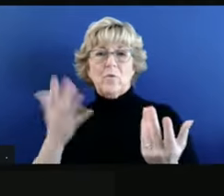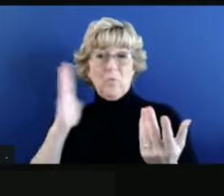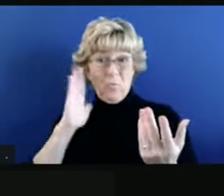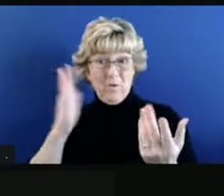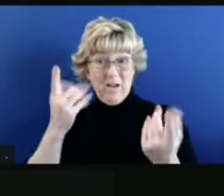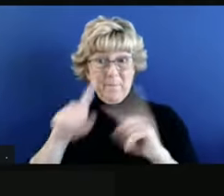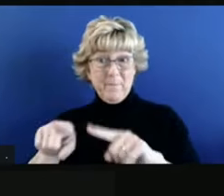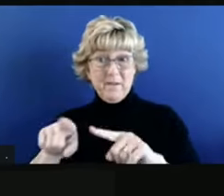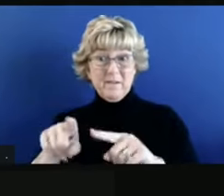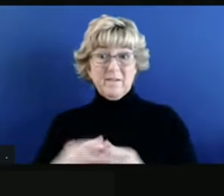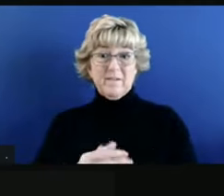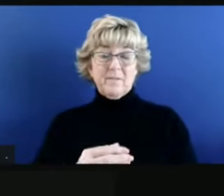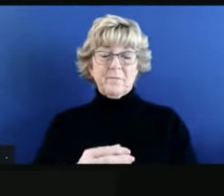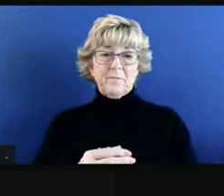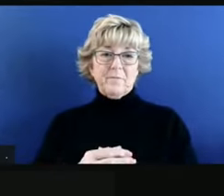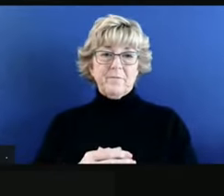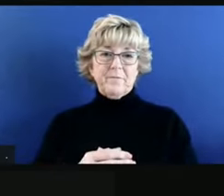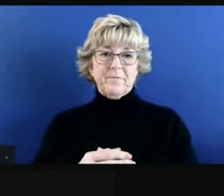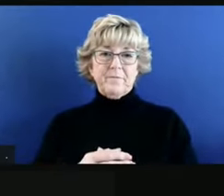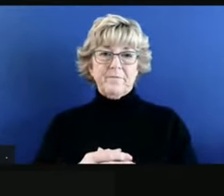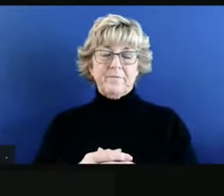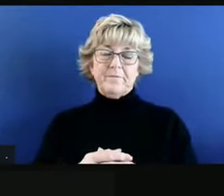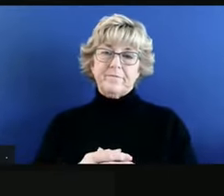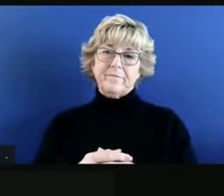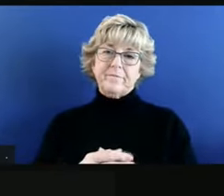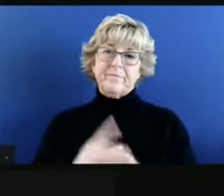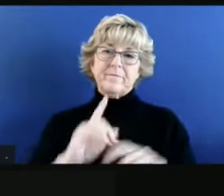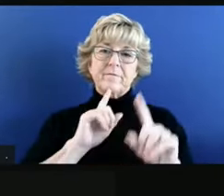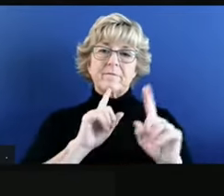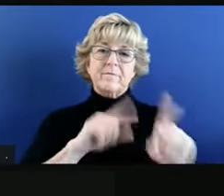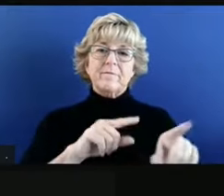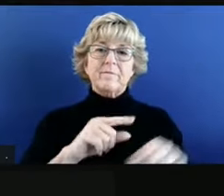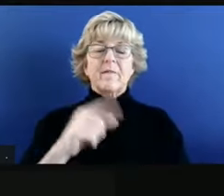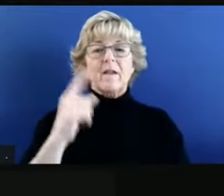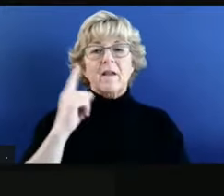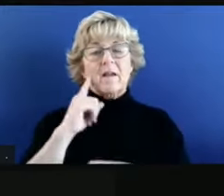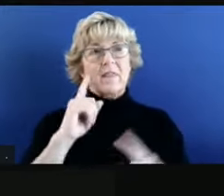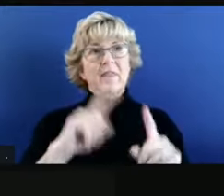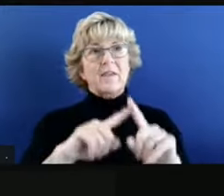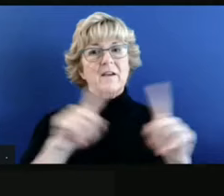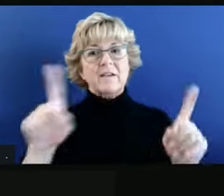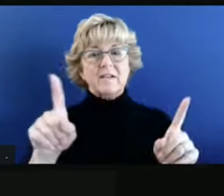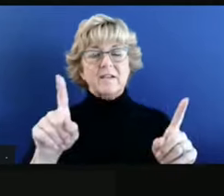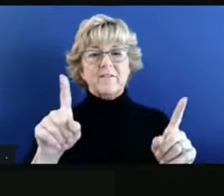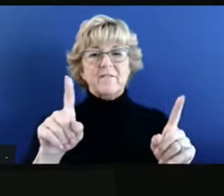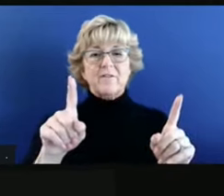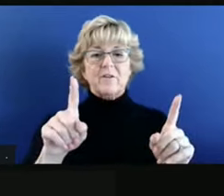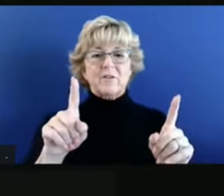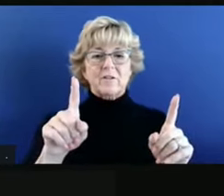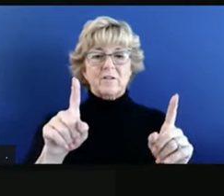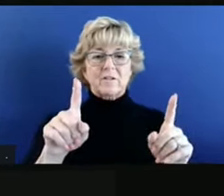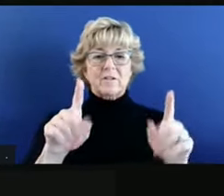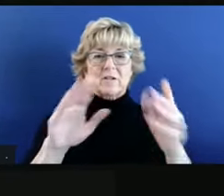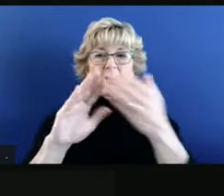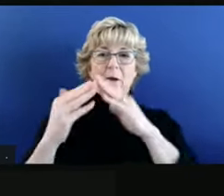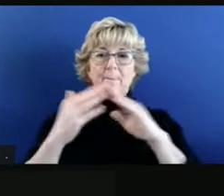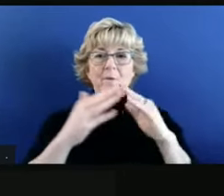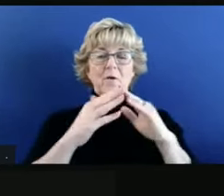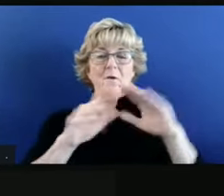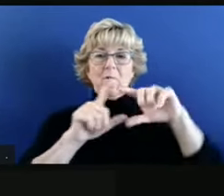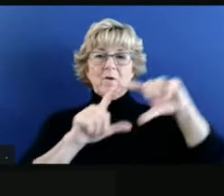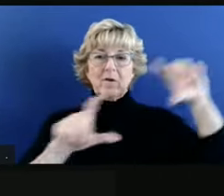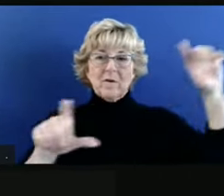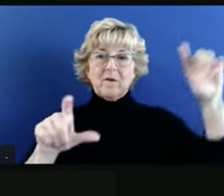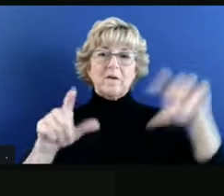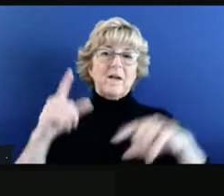You know, I think there's a number of differences across California's communities. We talk, and the governor